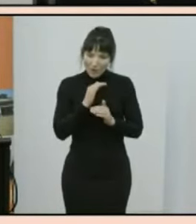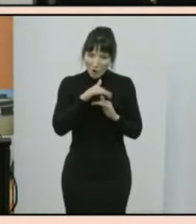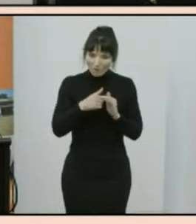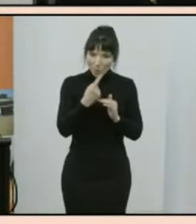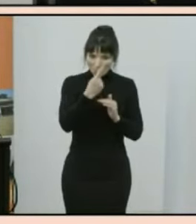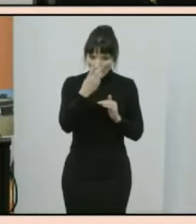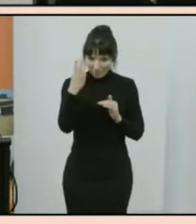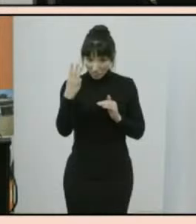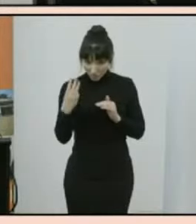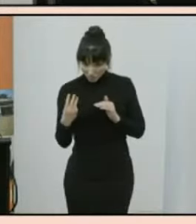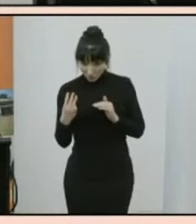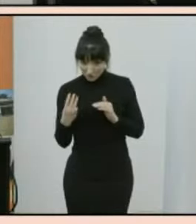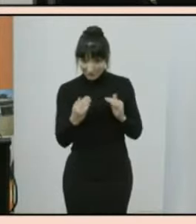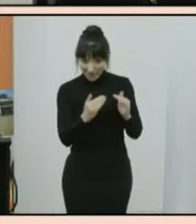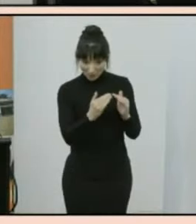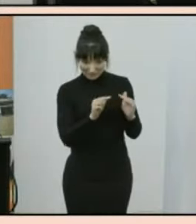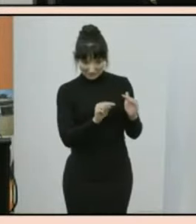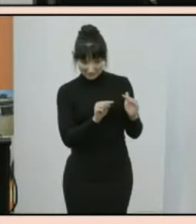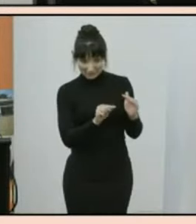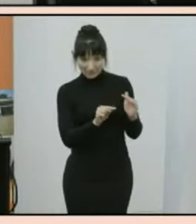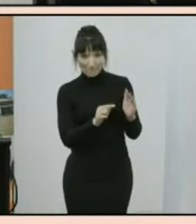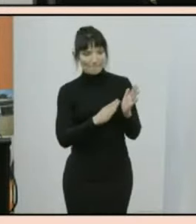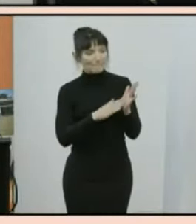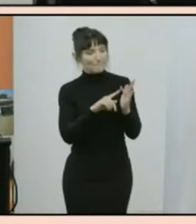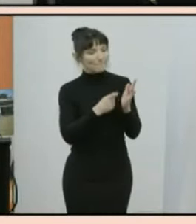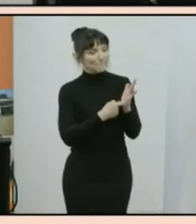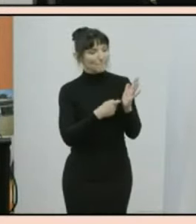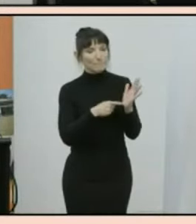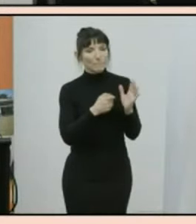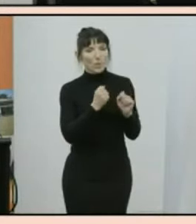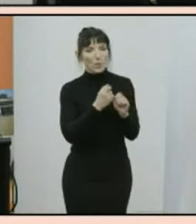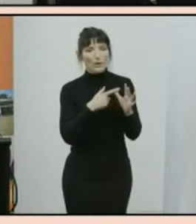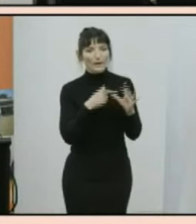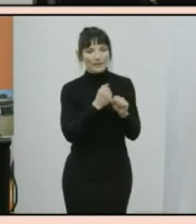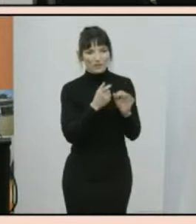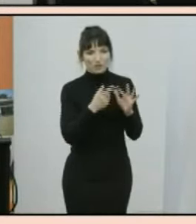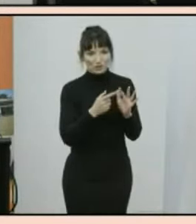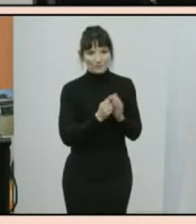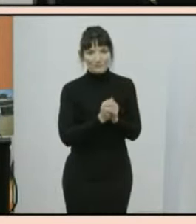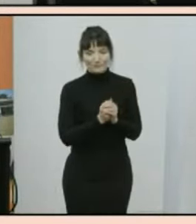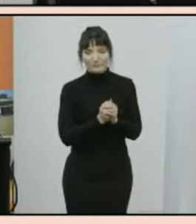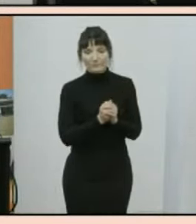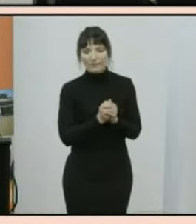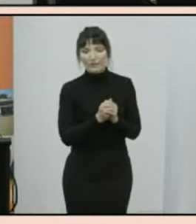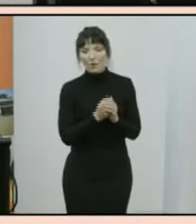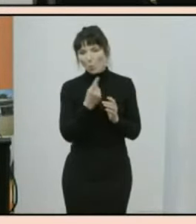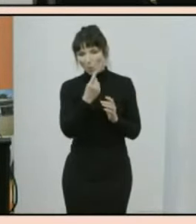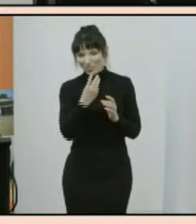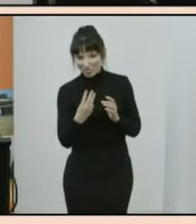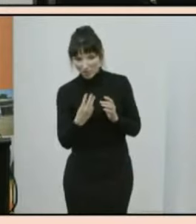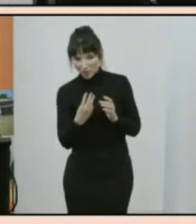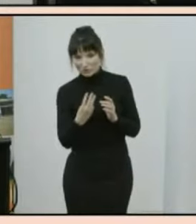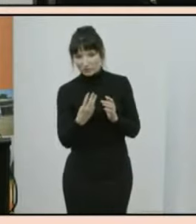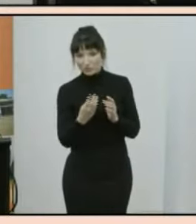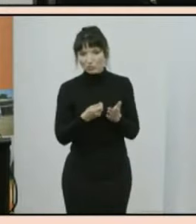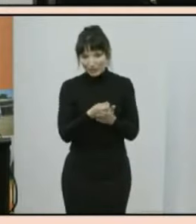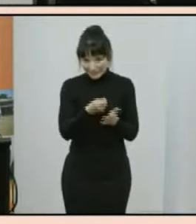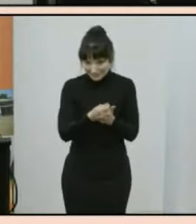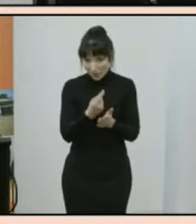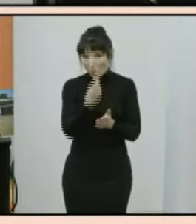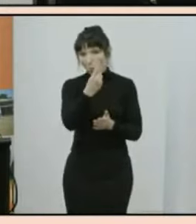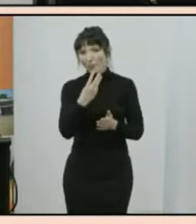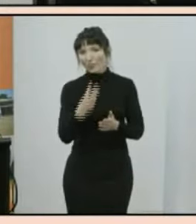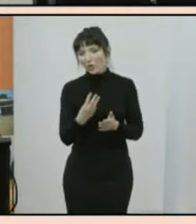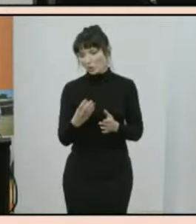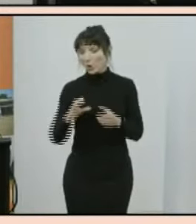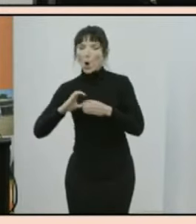occupied on census night were owned with a mortgage just under a third were rented and just under a third were owned outright the